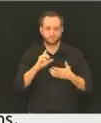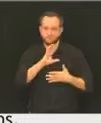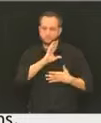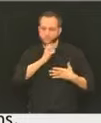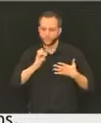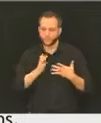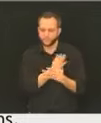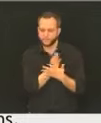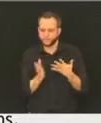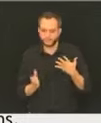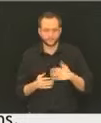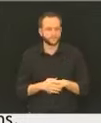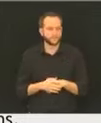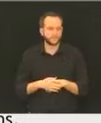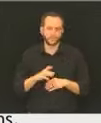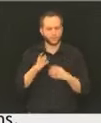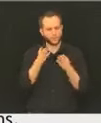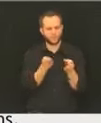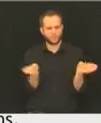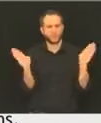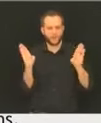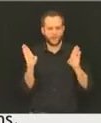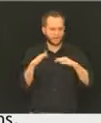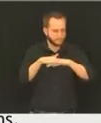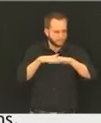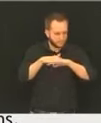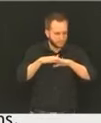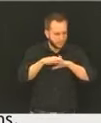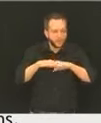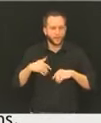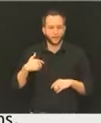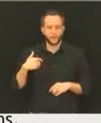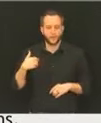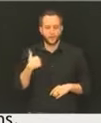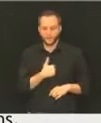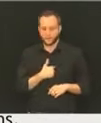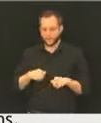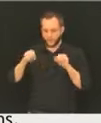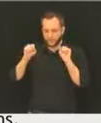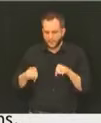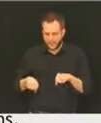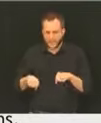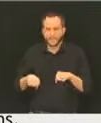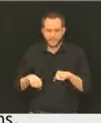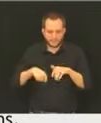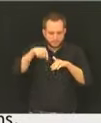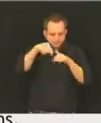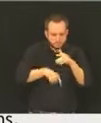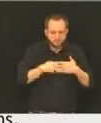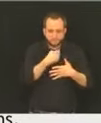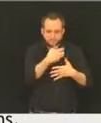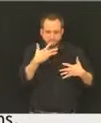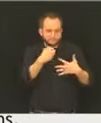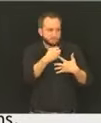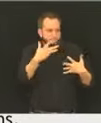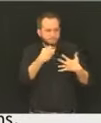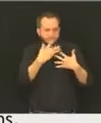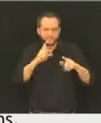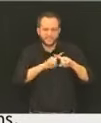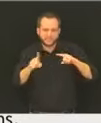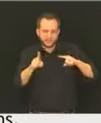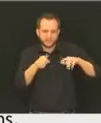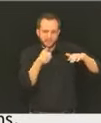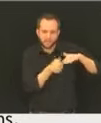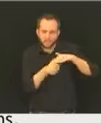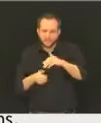broad, and we do have the prerogative to break that down into sub-categories, and